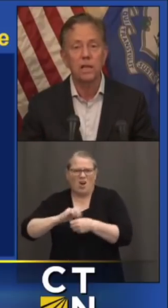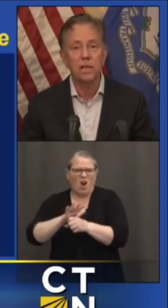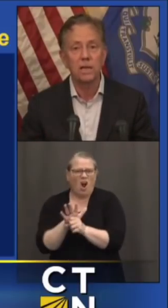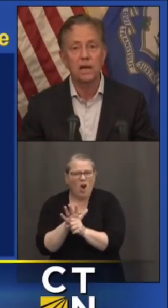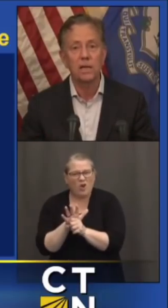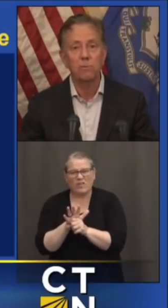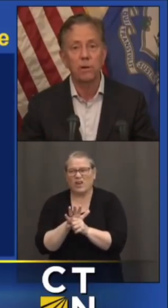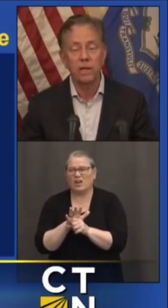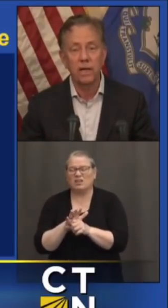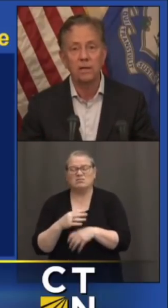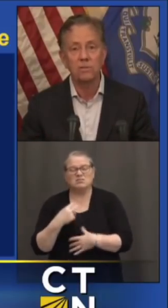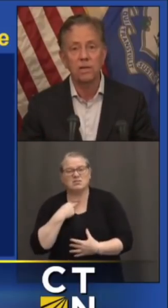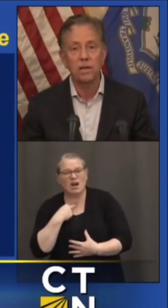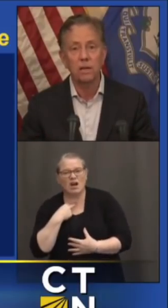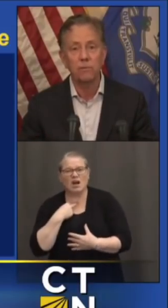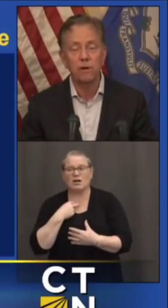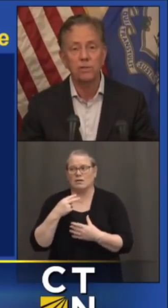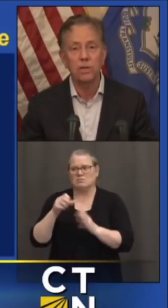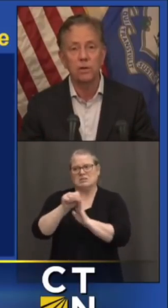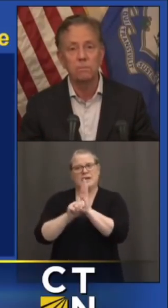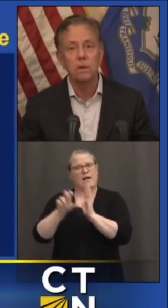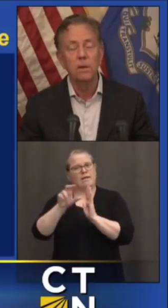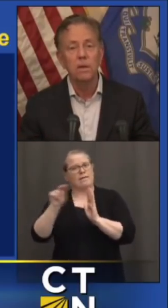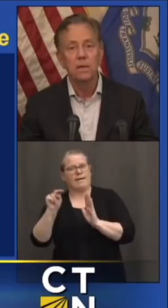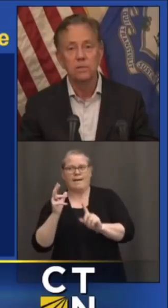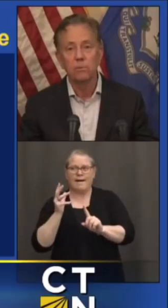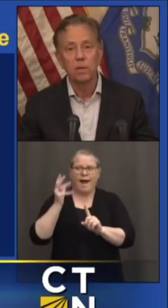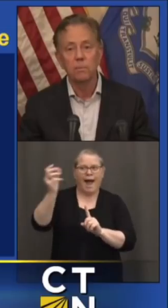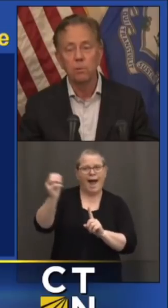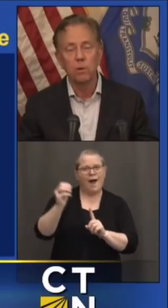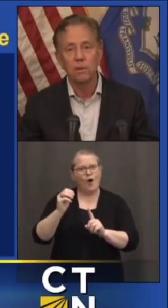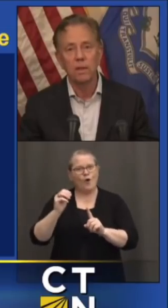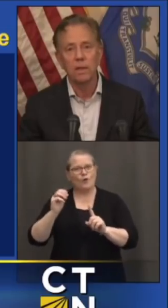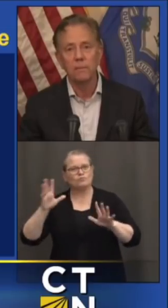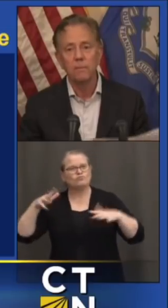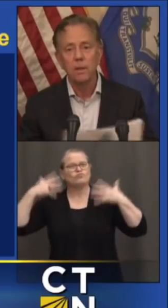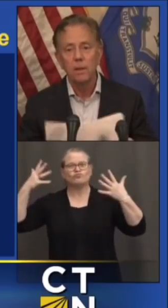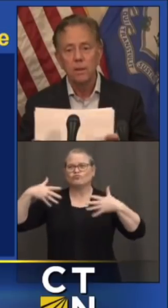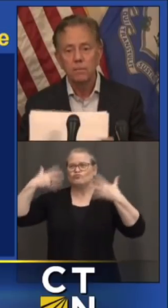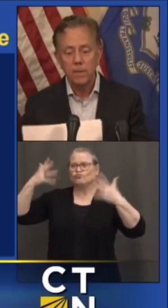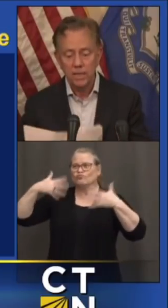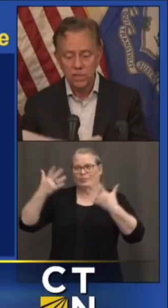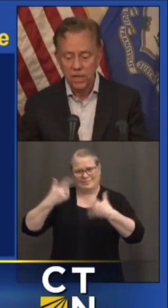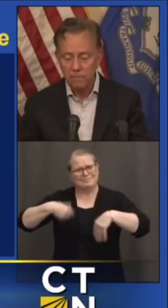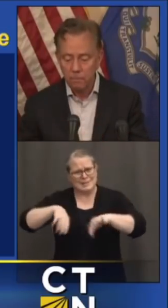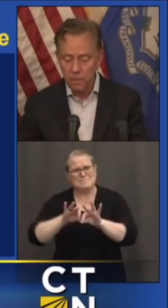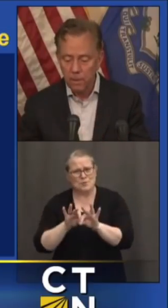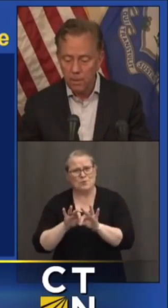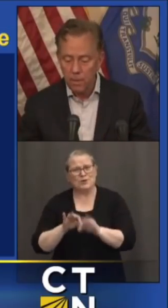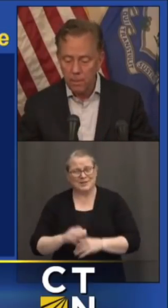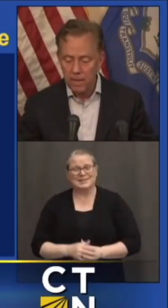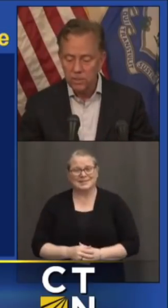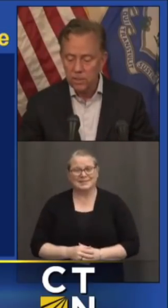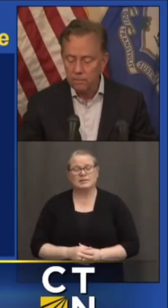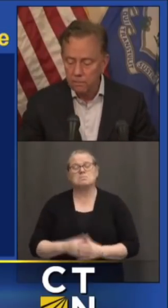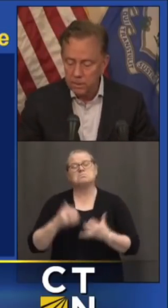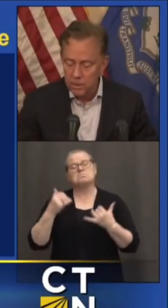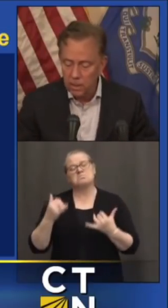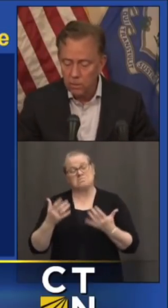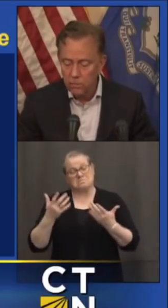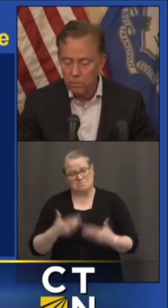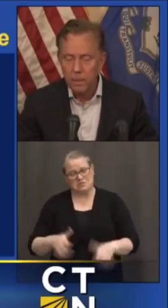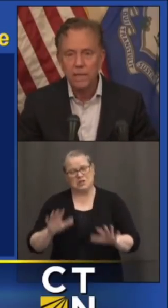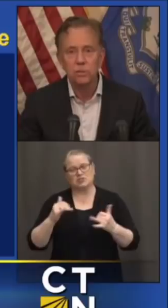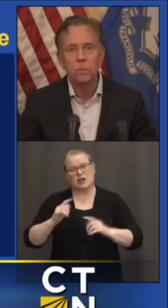being in a state like Connecticut where you can get outside, a little fresh air is a really important thing. With that said, let me pass the